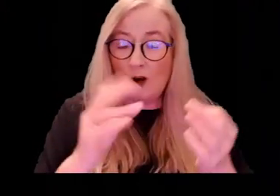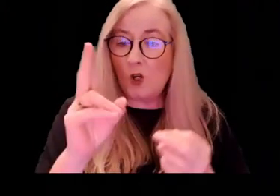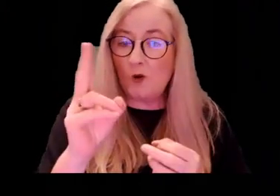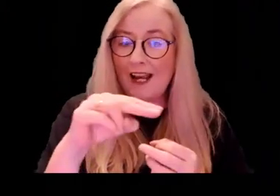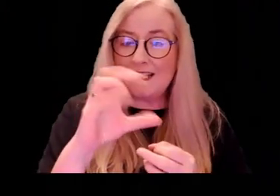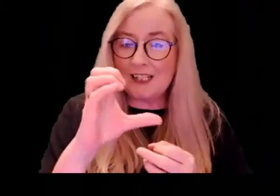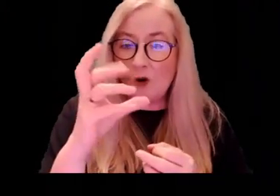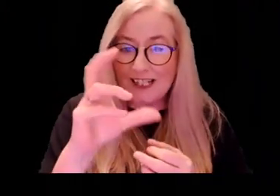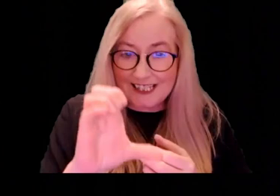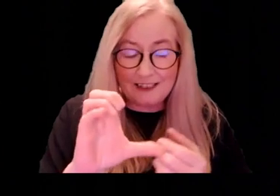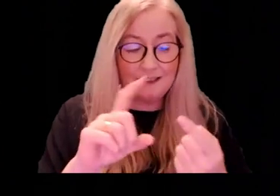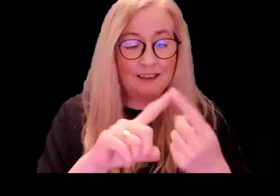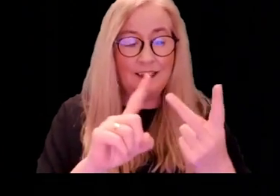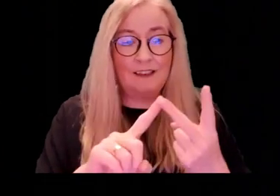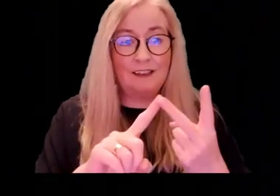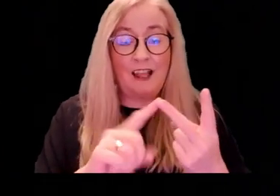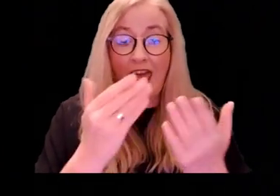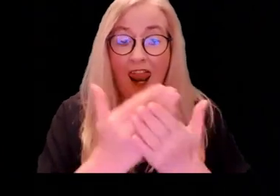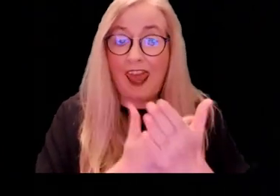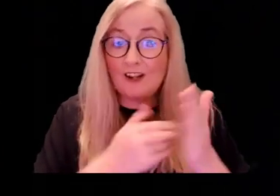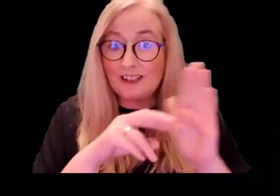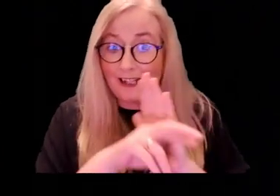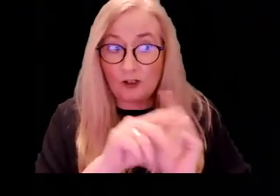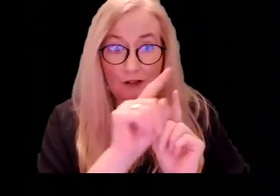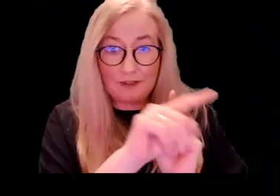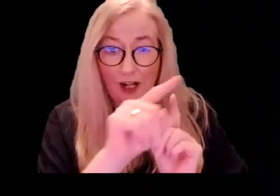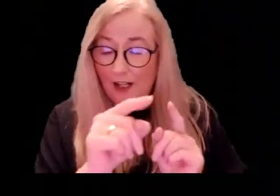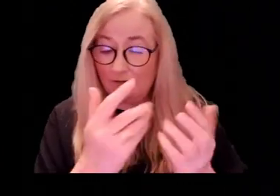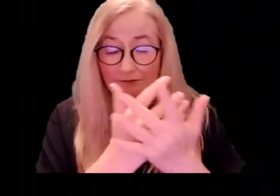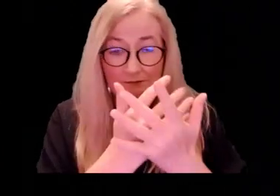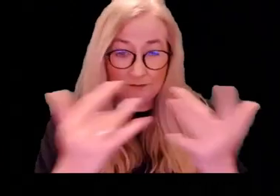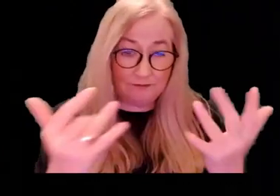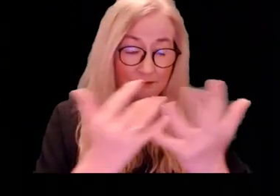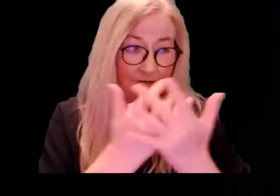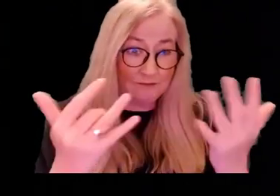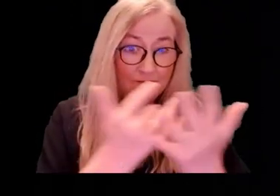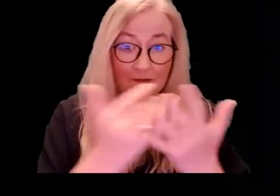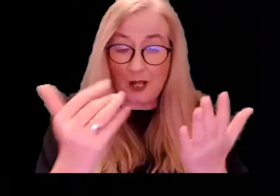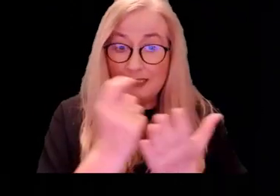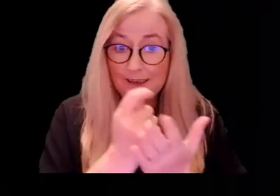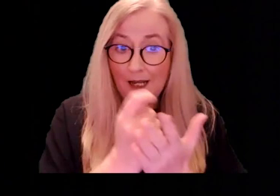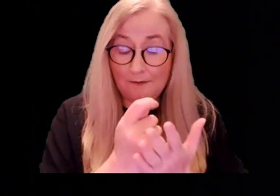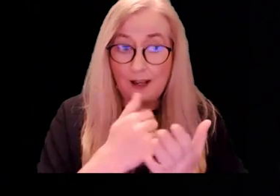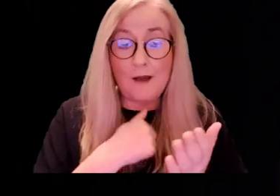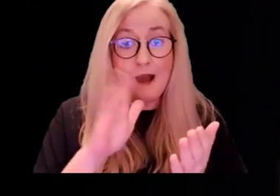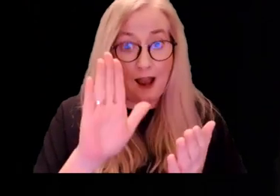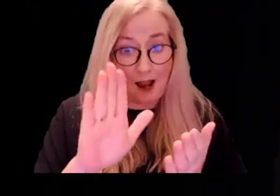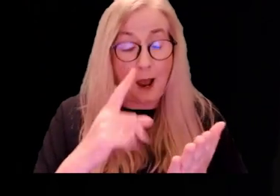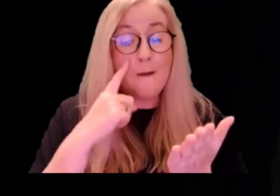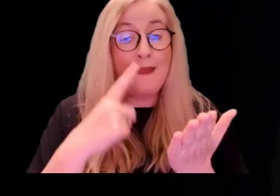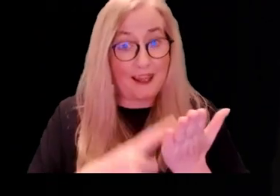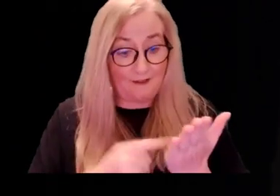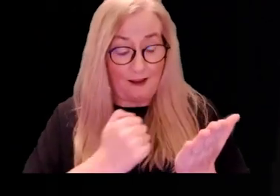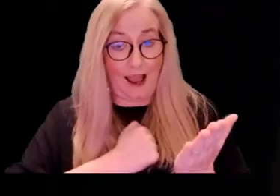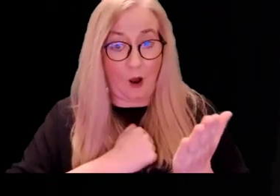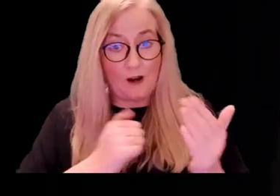UNCRC, I've been to our legislature dozens and dozens and dozens of times, and I must say